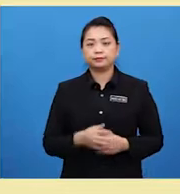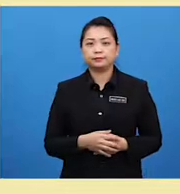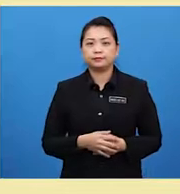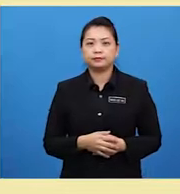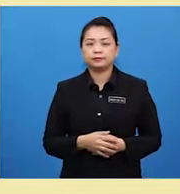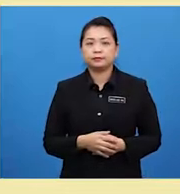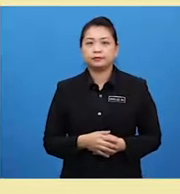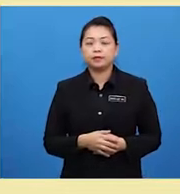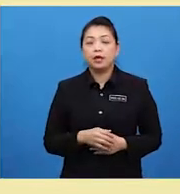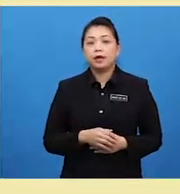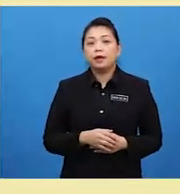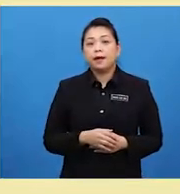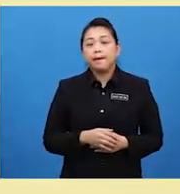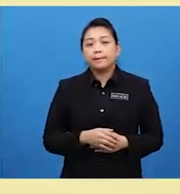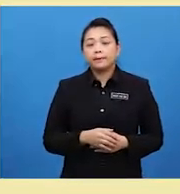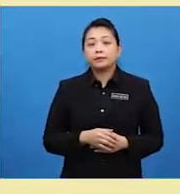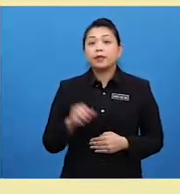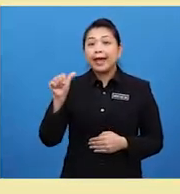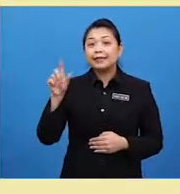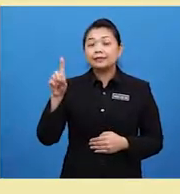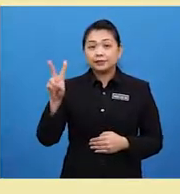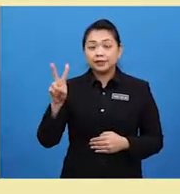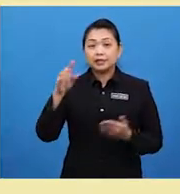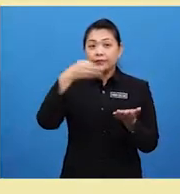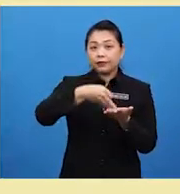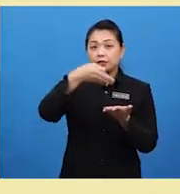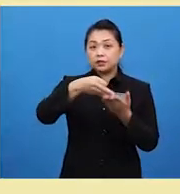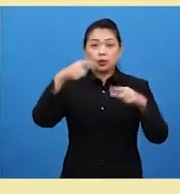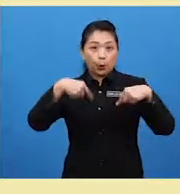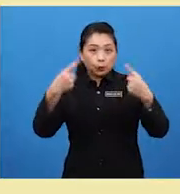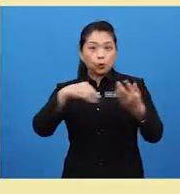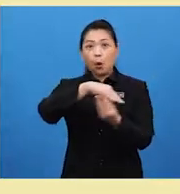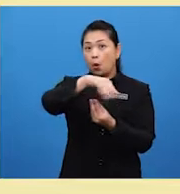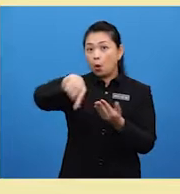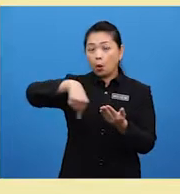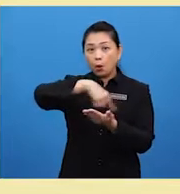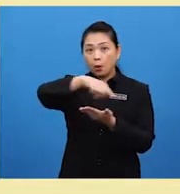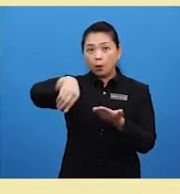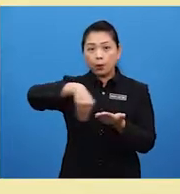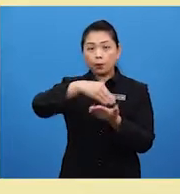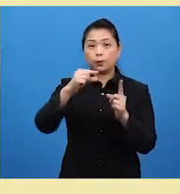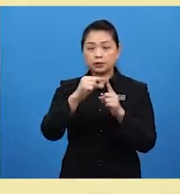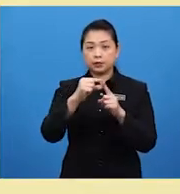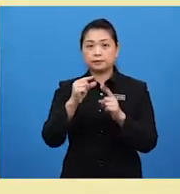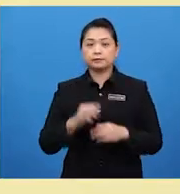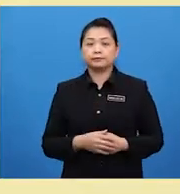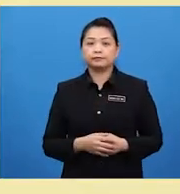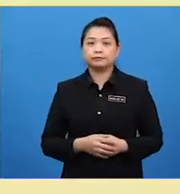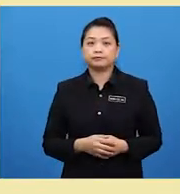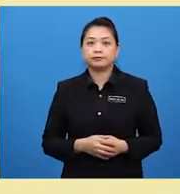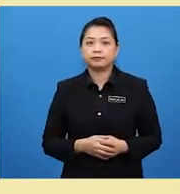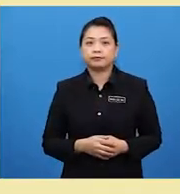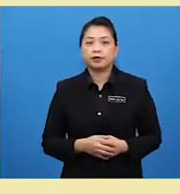Adverbs of frequency go before all verbs except be. For example,